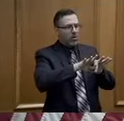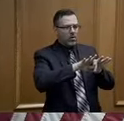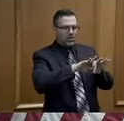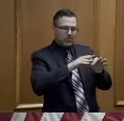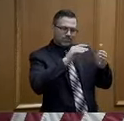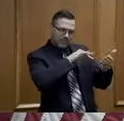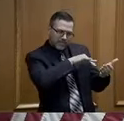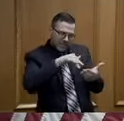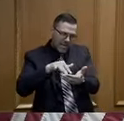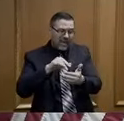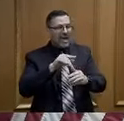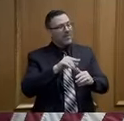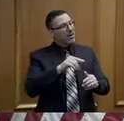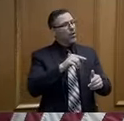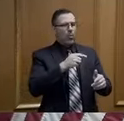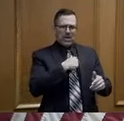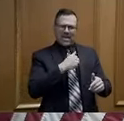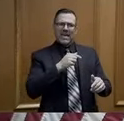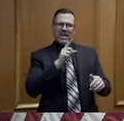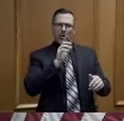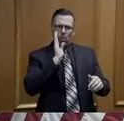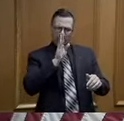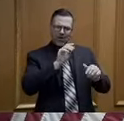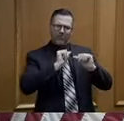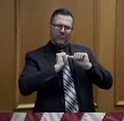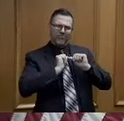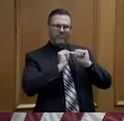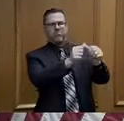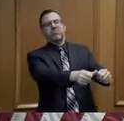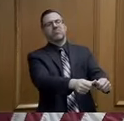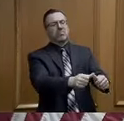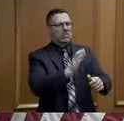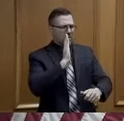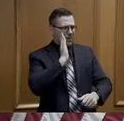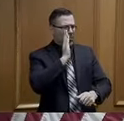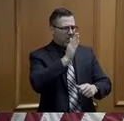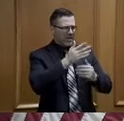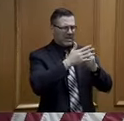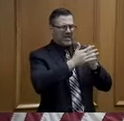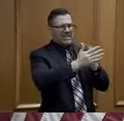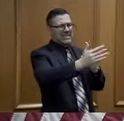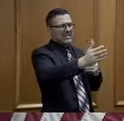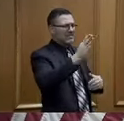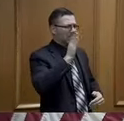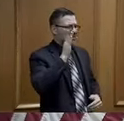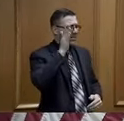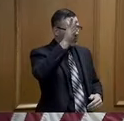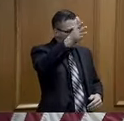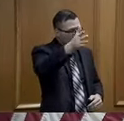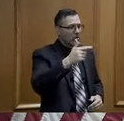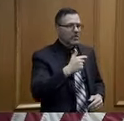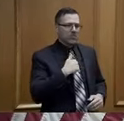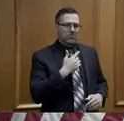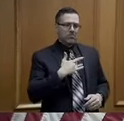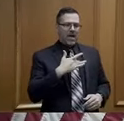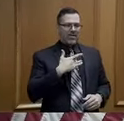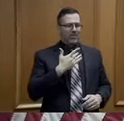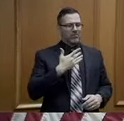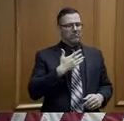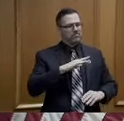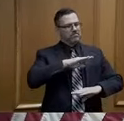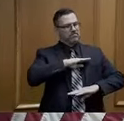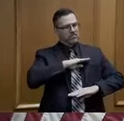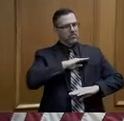runway ahead of us with which to solve this problem. And I'm encouraged about the direction that we're headed.